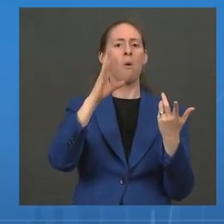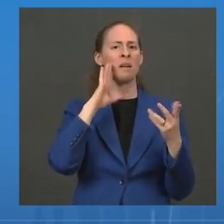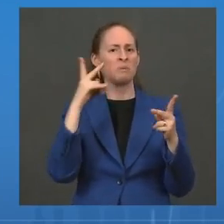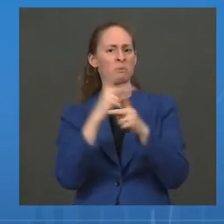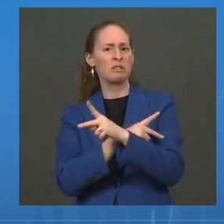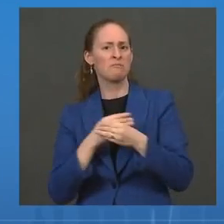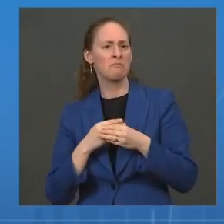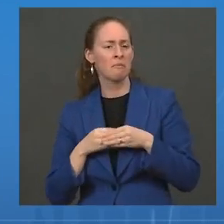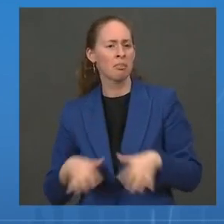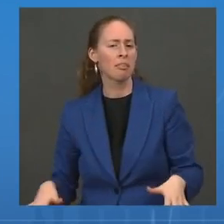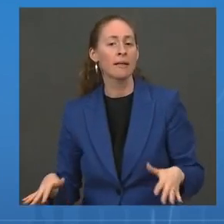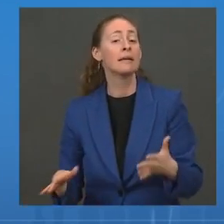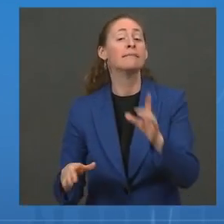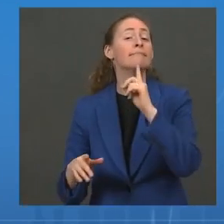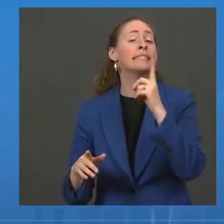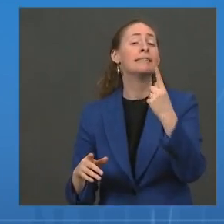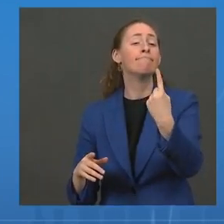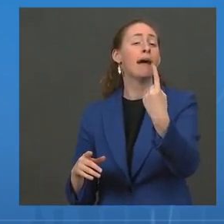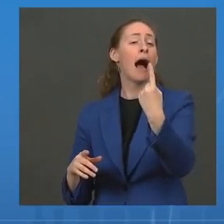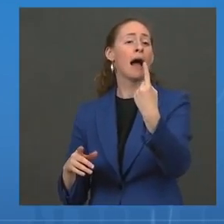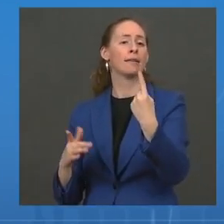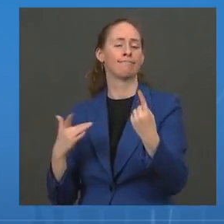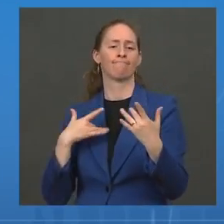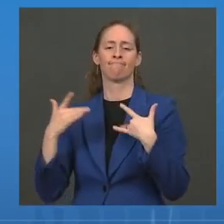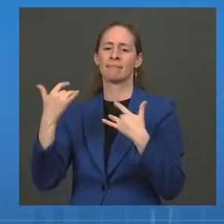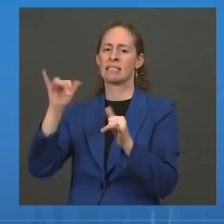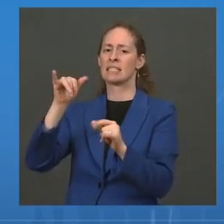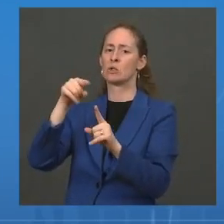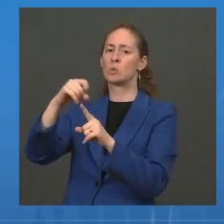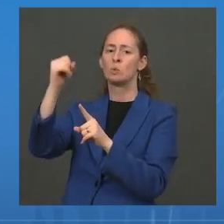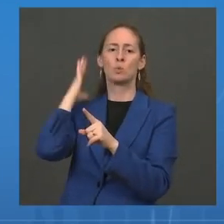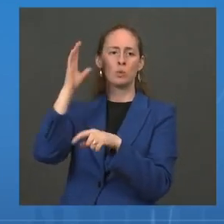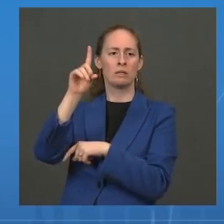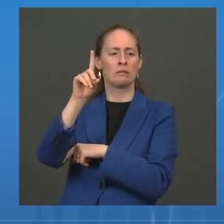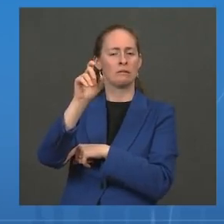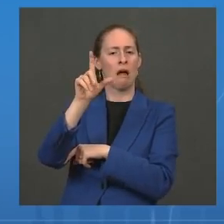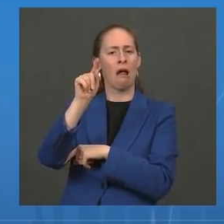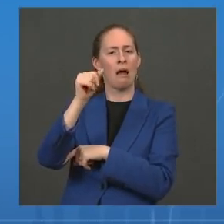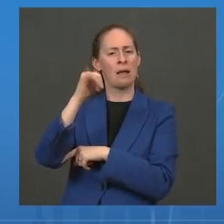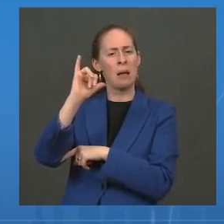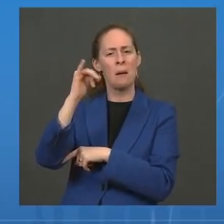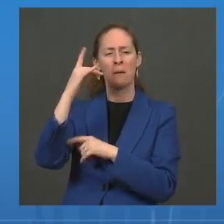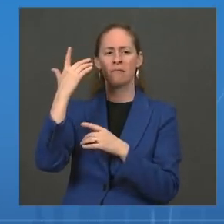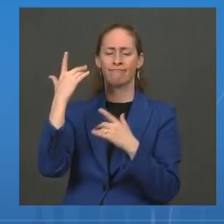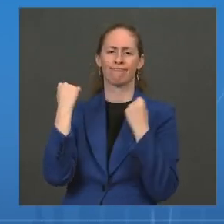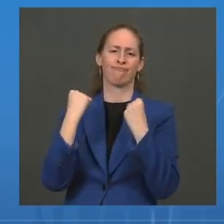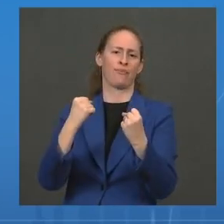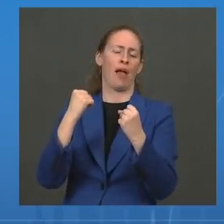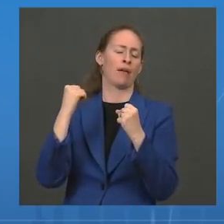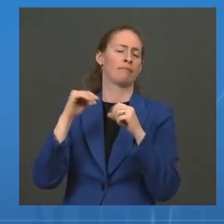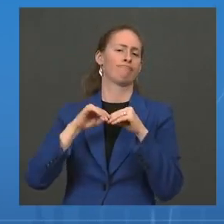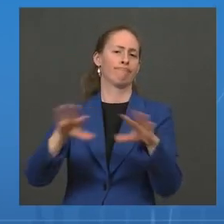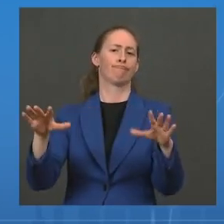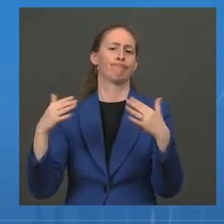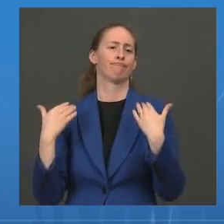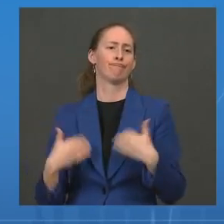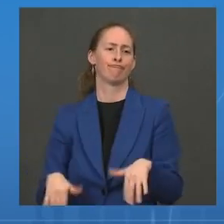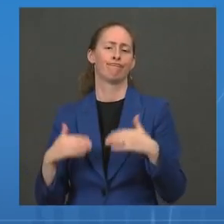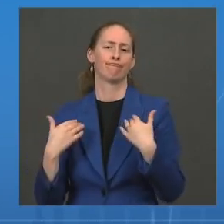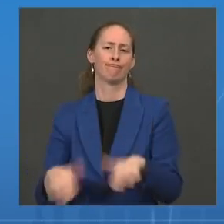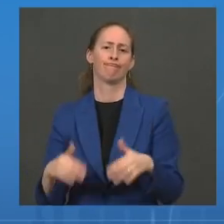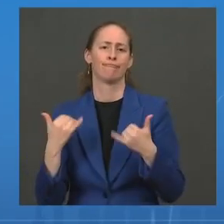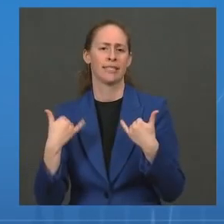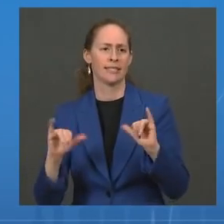variant, without a doubt, as well as the fact that we are very alert in looking out for the emergence of other